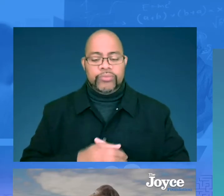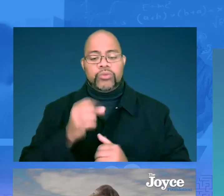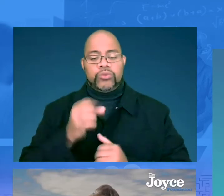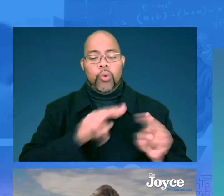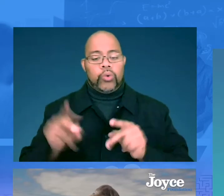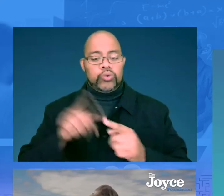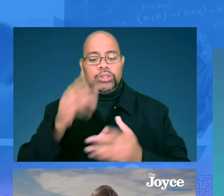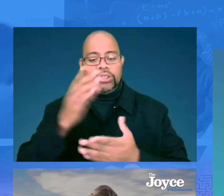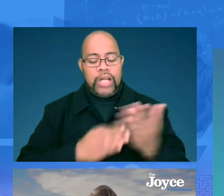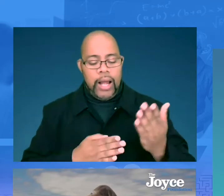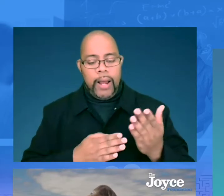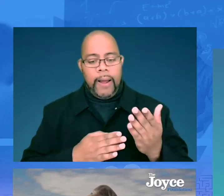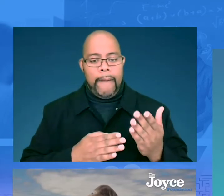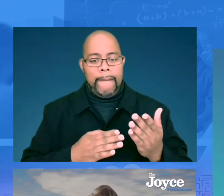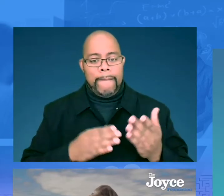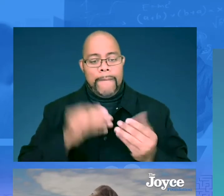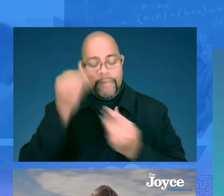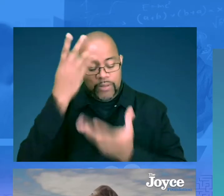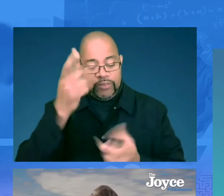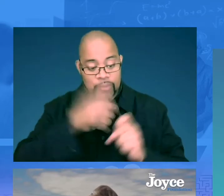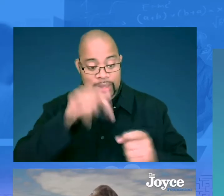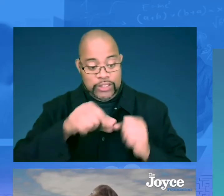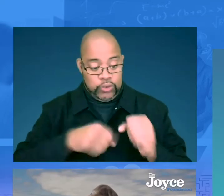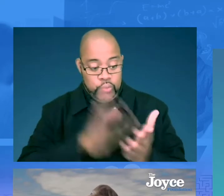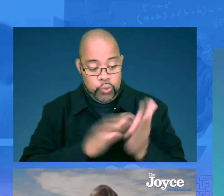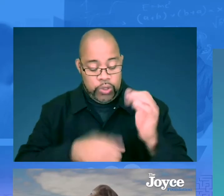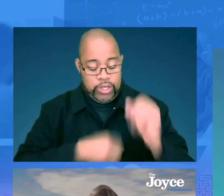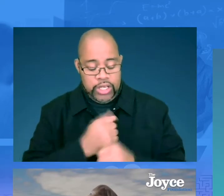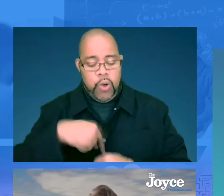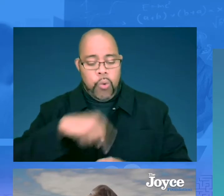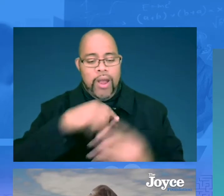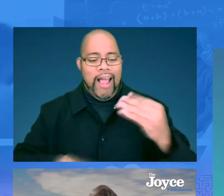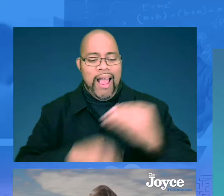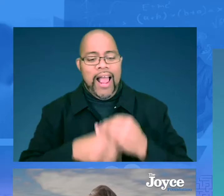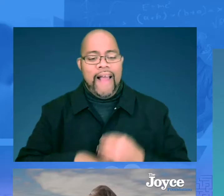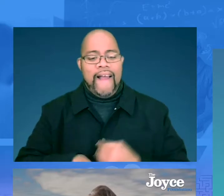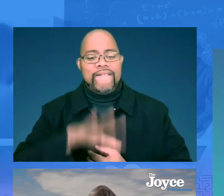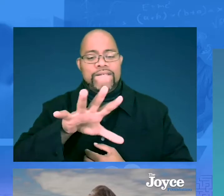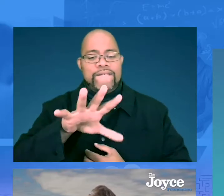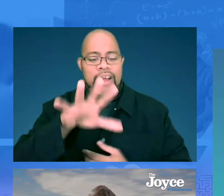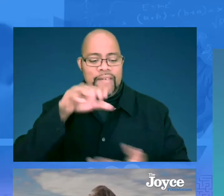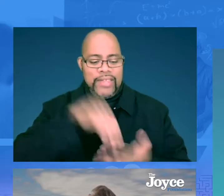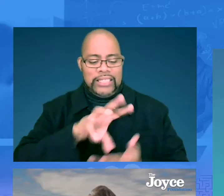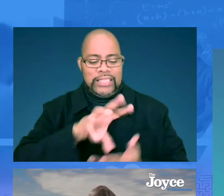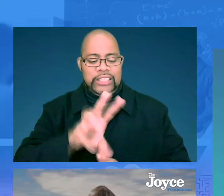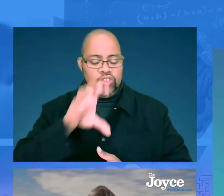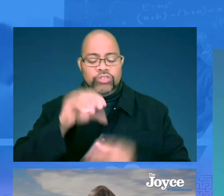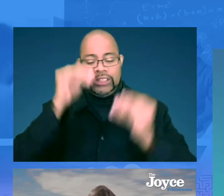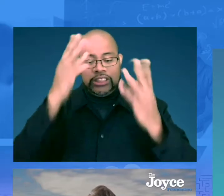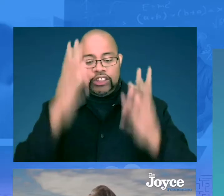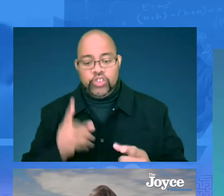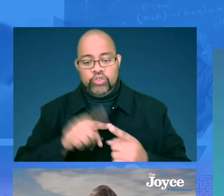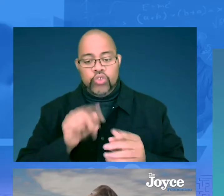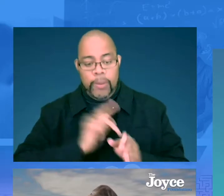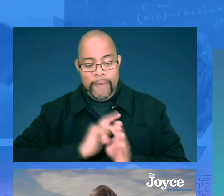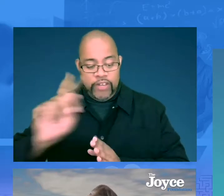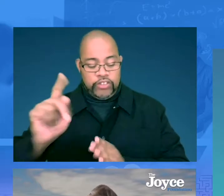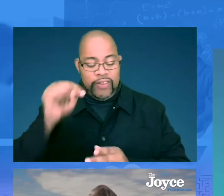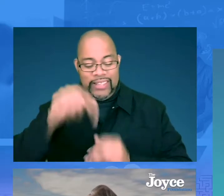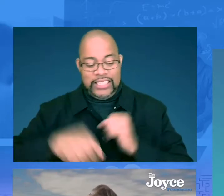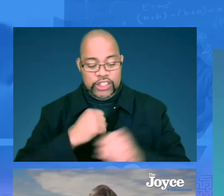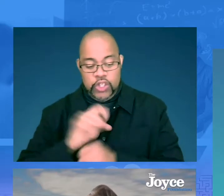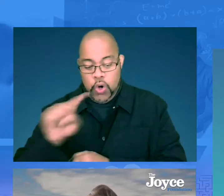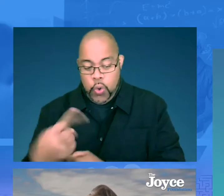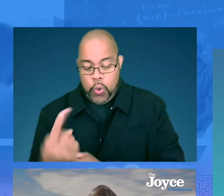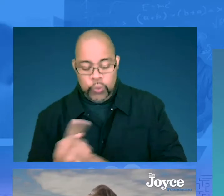profession. So according to some preliminary data from this school year, we added another 5,600 teachers to the